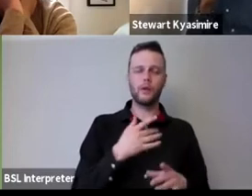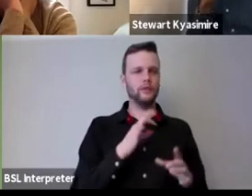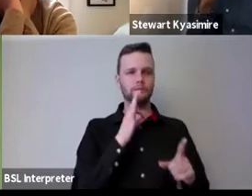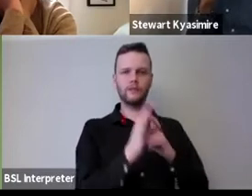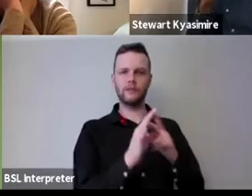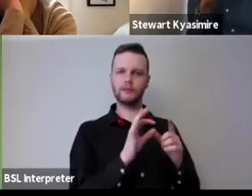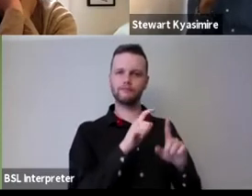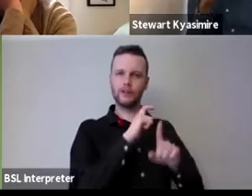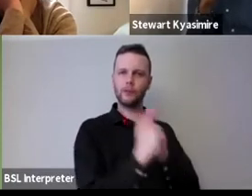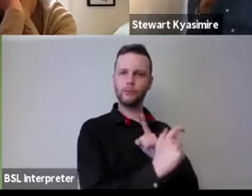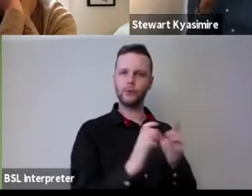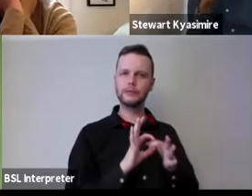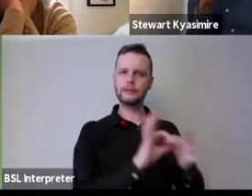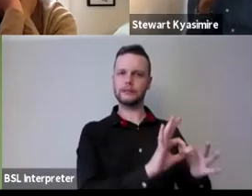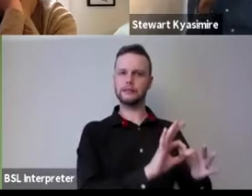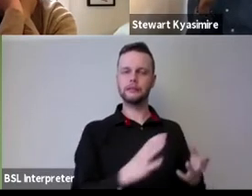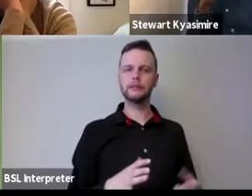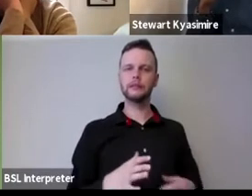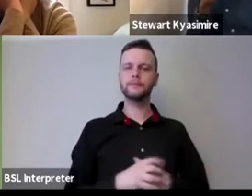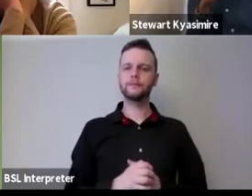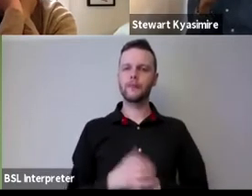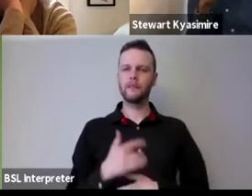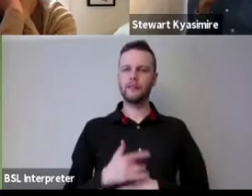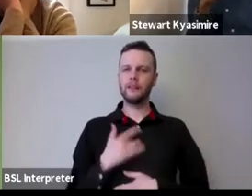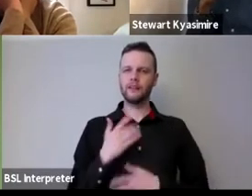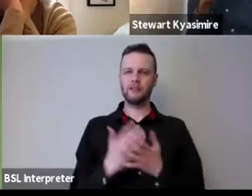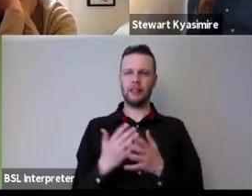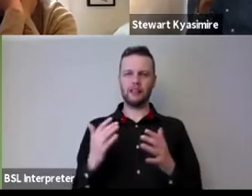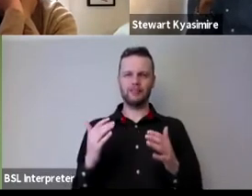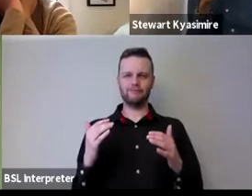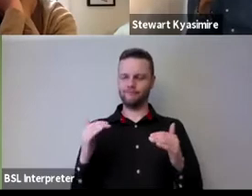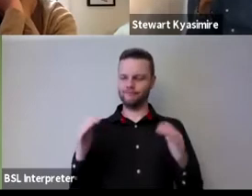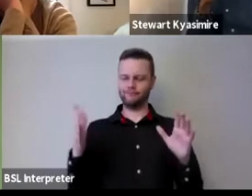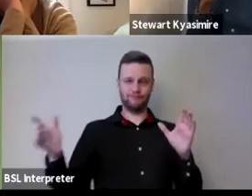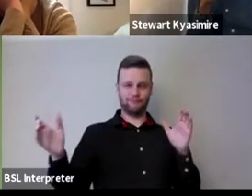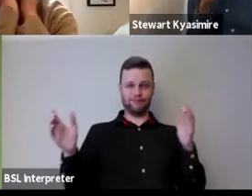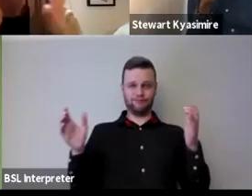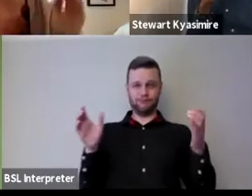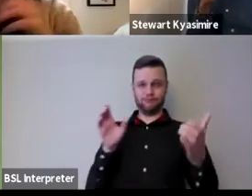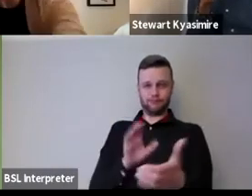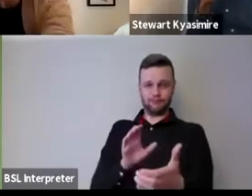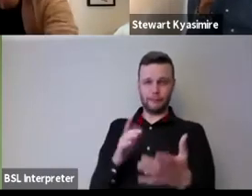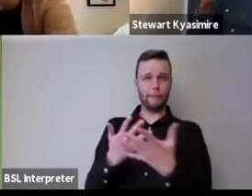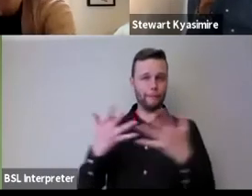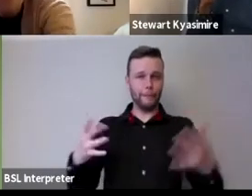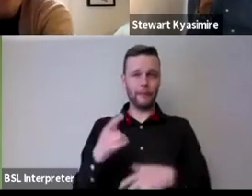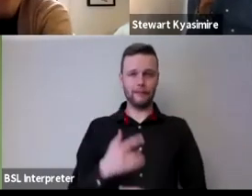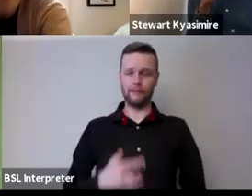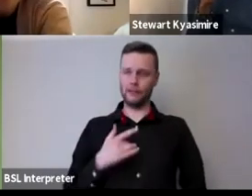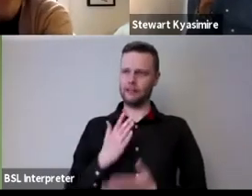and relate to community and i think there's a huge paradigm shift happening there one of the most inspirational